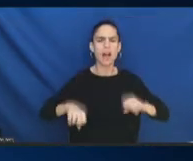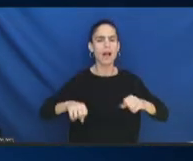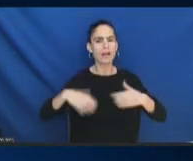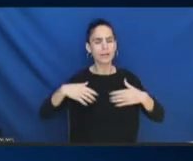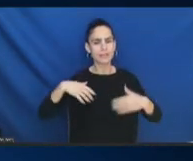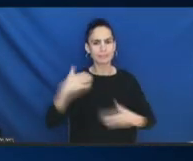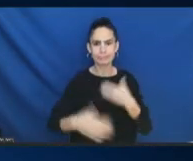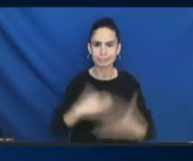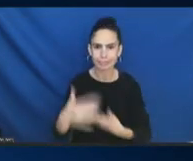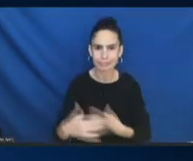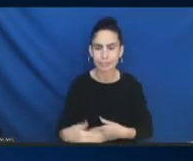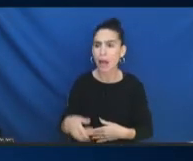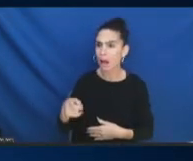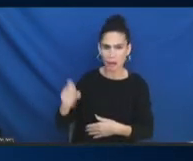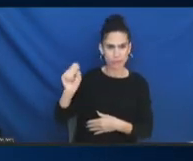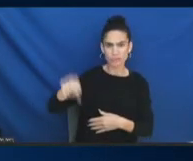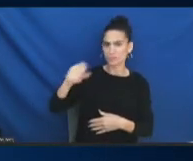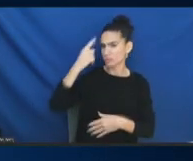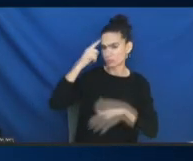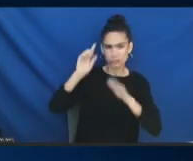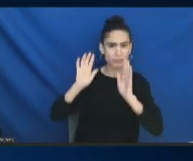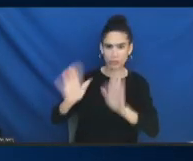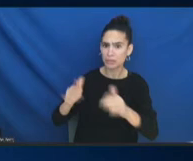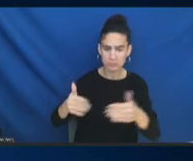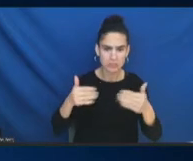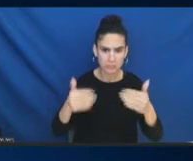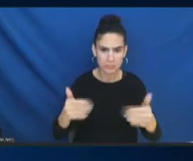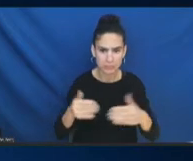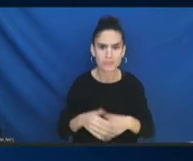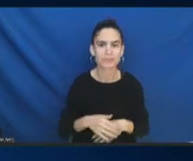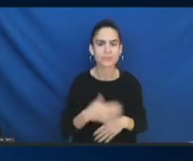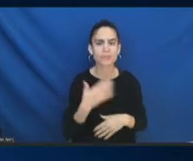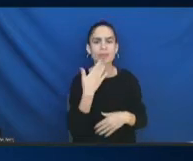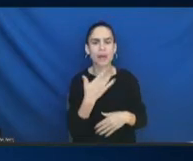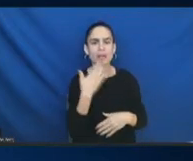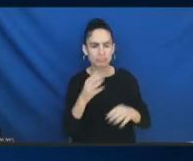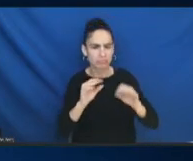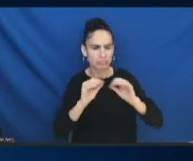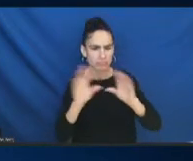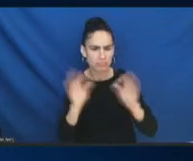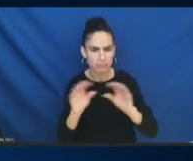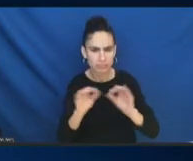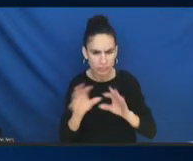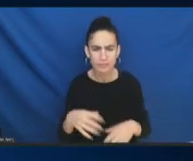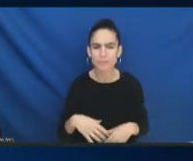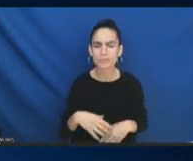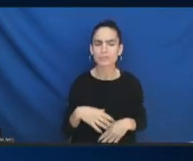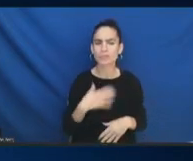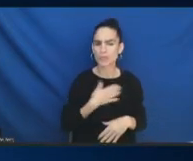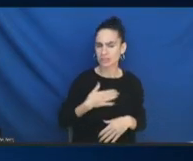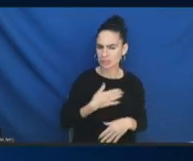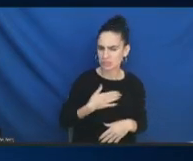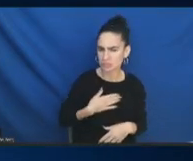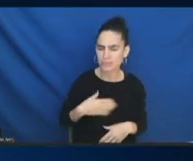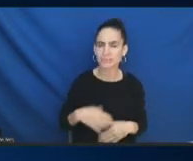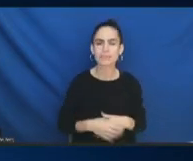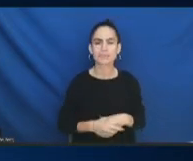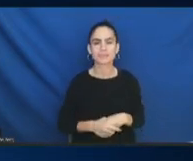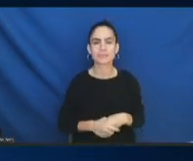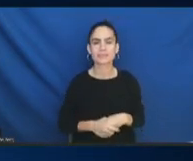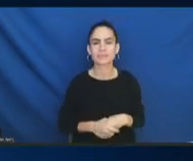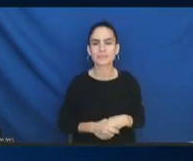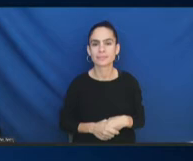Marcella Yes. I support that. Great. Thank you for clarifying that. I generally appreciate that. Yes, rolling across issues. No one issue,